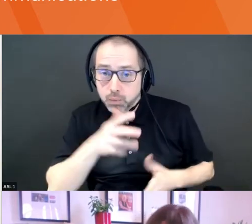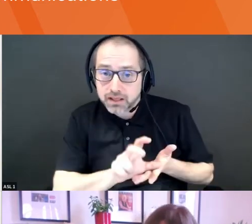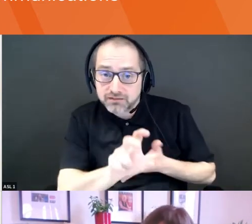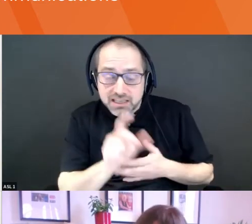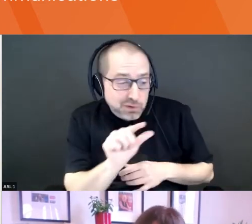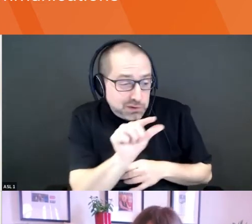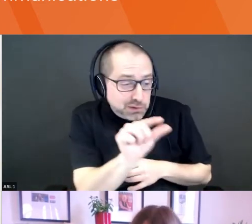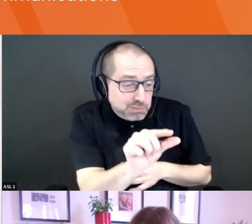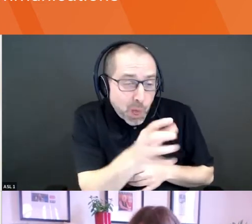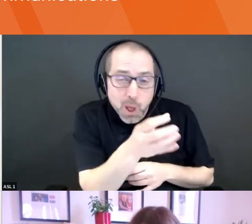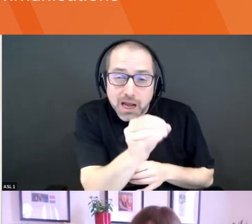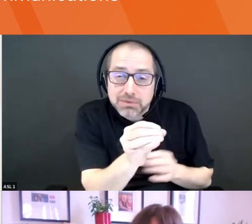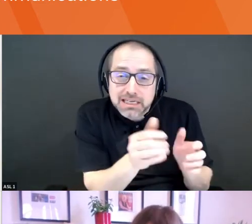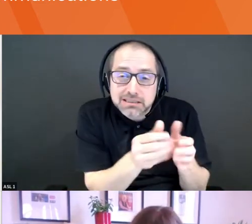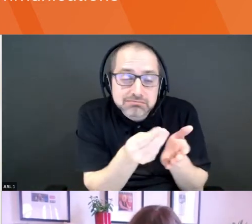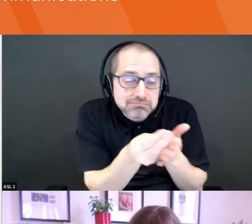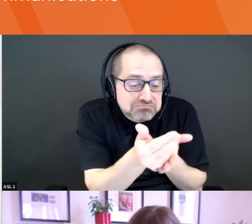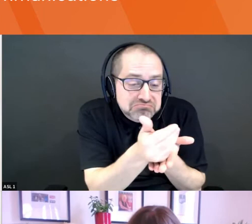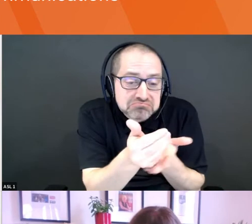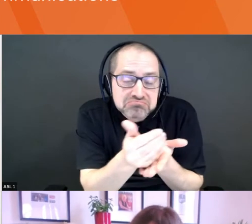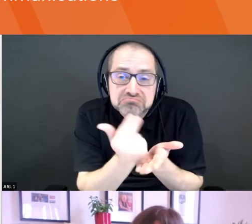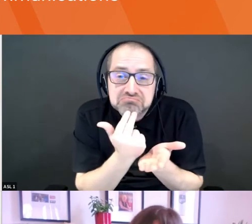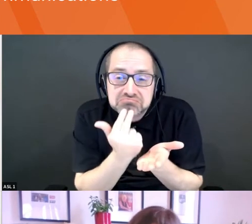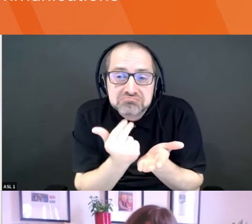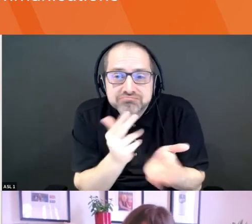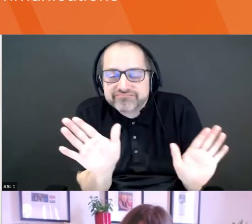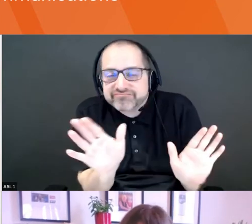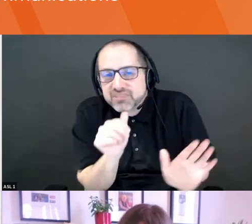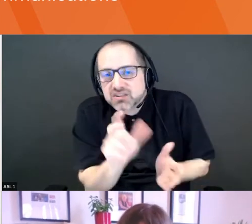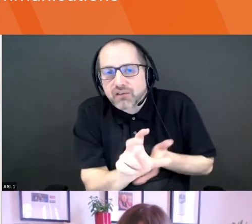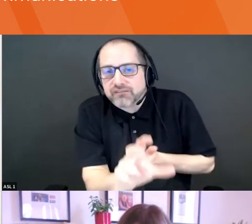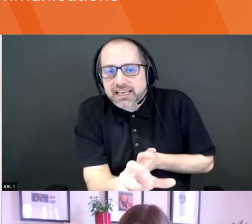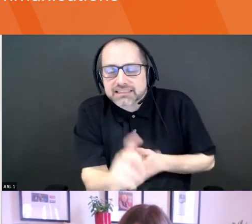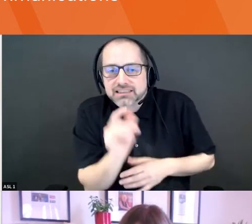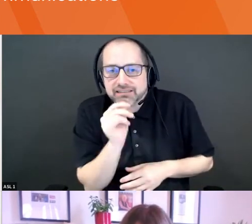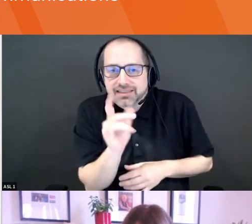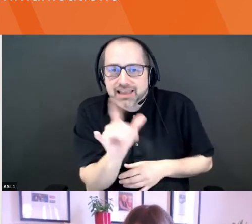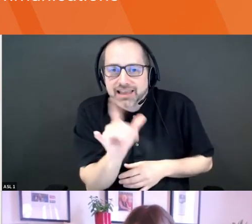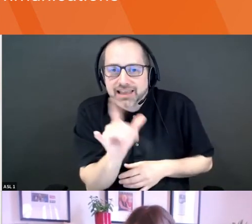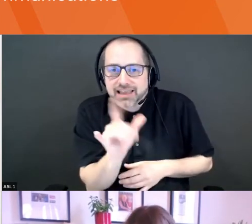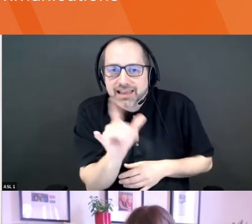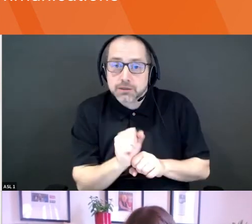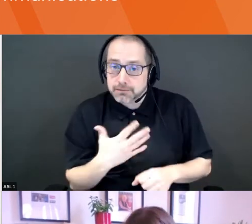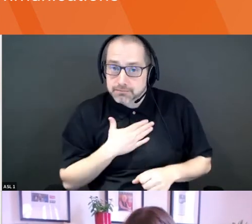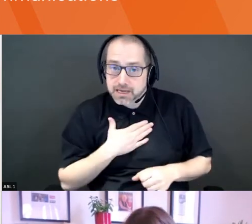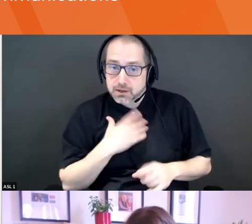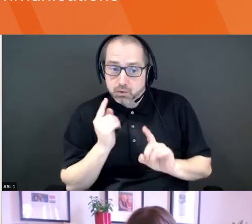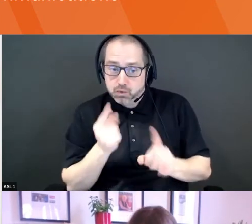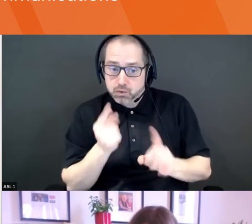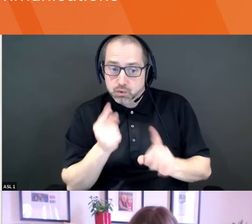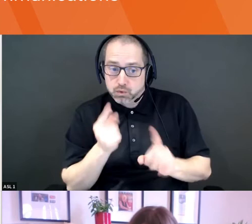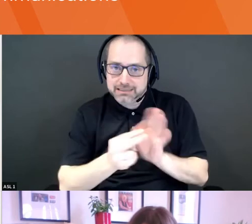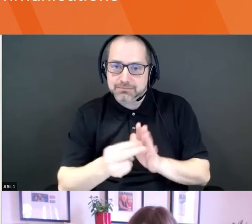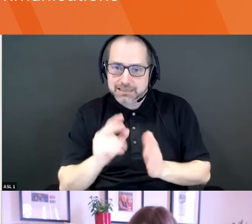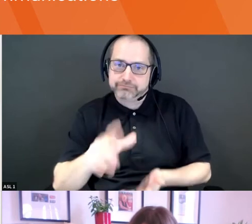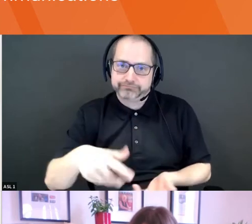and I would say, I think I can speak pretty confidently for most angel investors. We are in it to make money. Uh, and so I would say, I think,